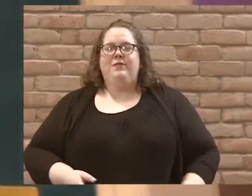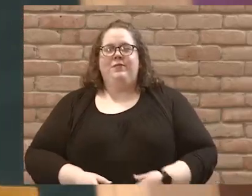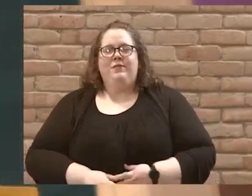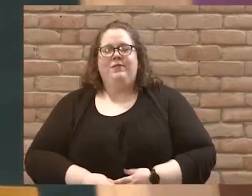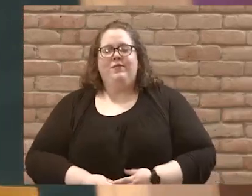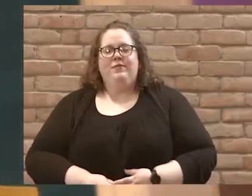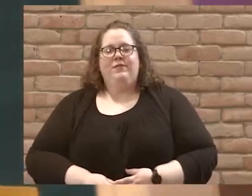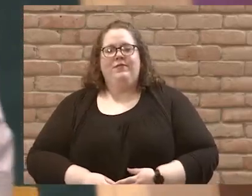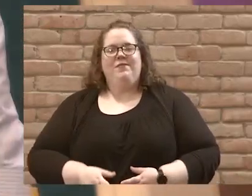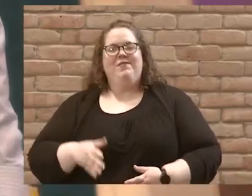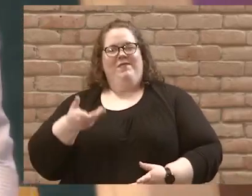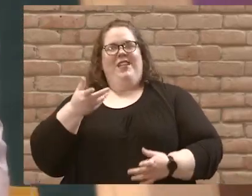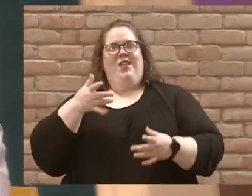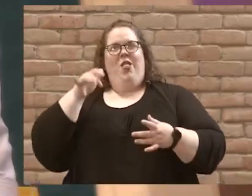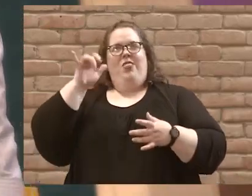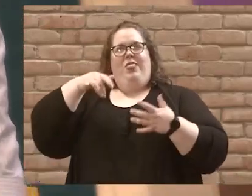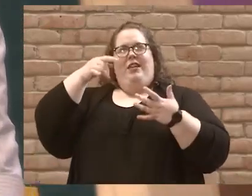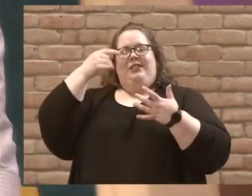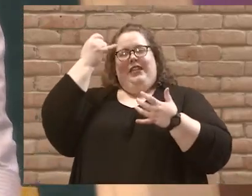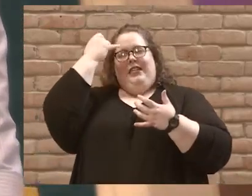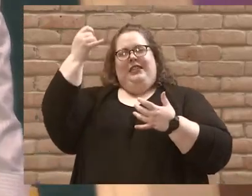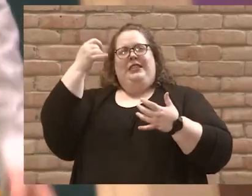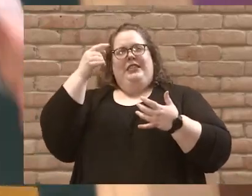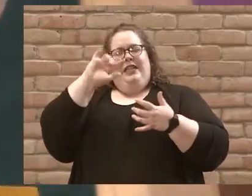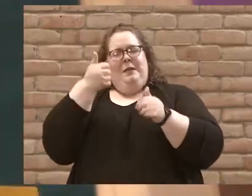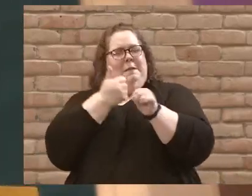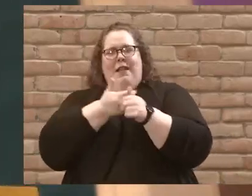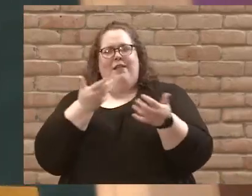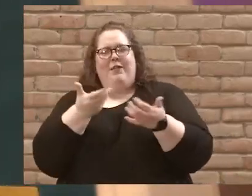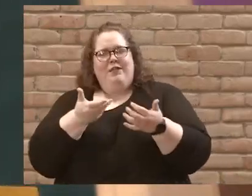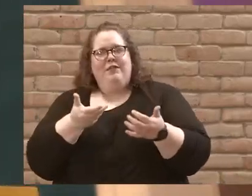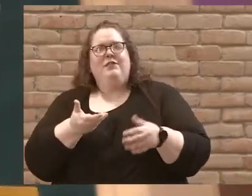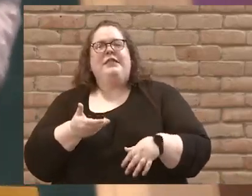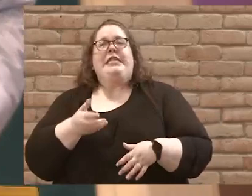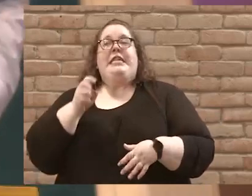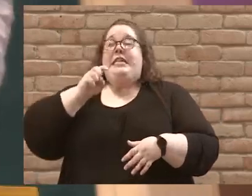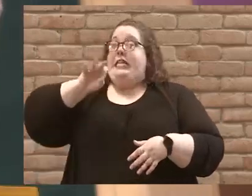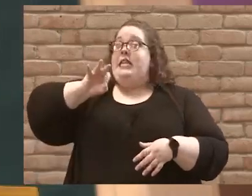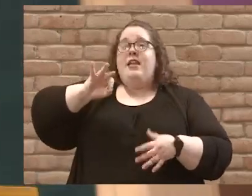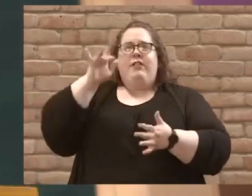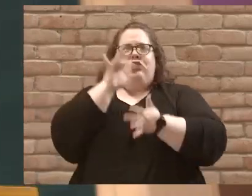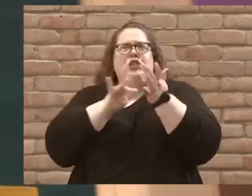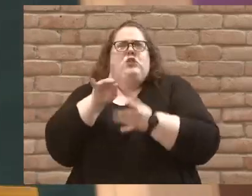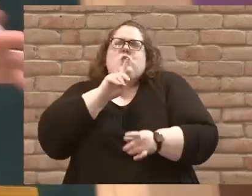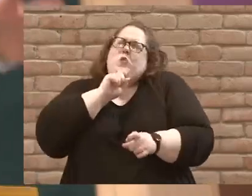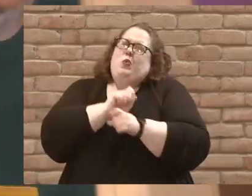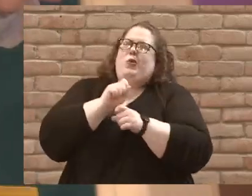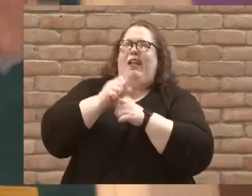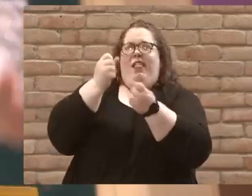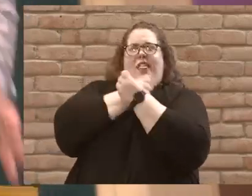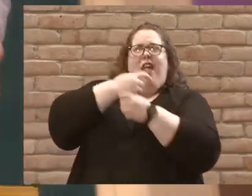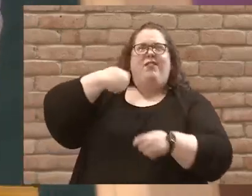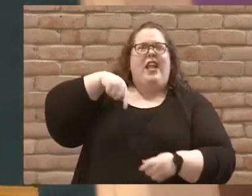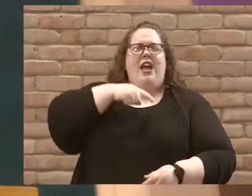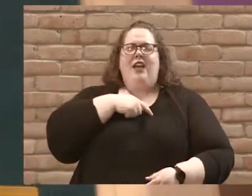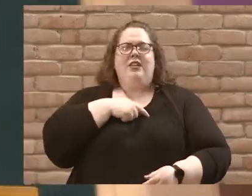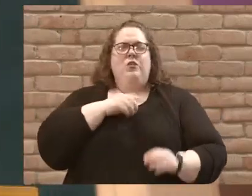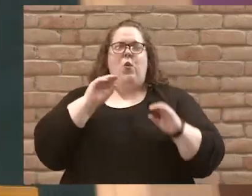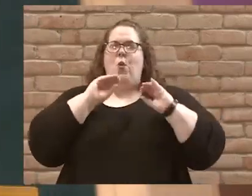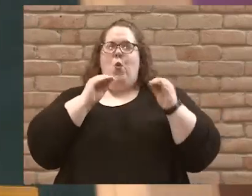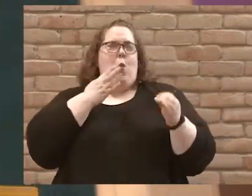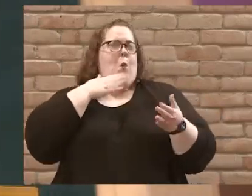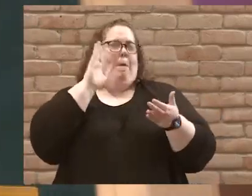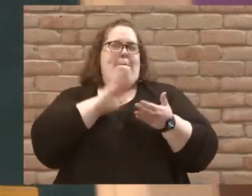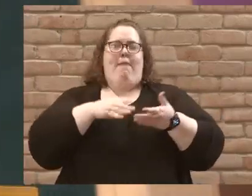And the premise behind that is that if Jesus really loved us, then he wouldn't allow any bad things